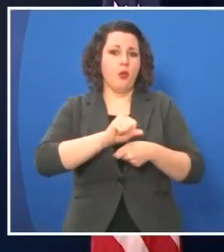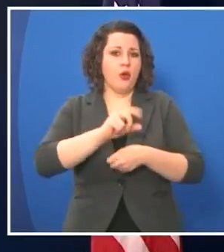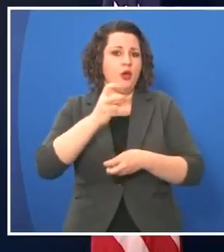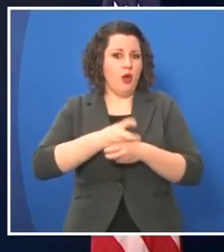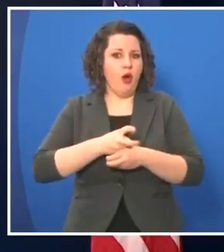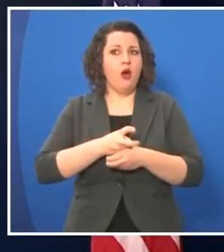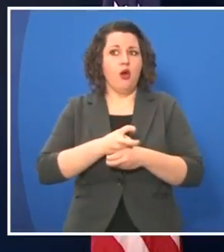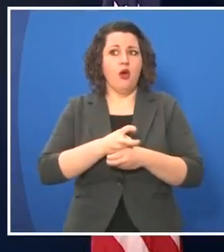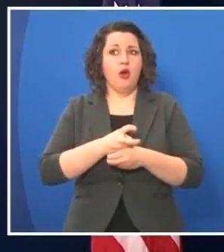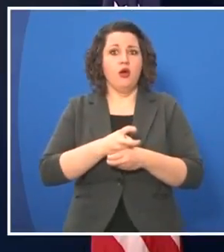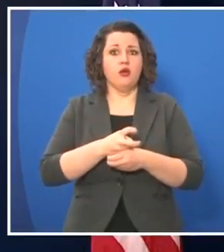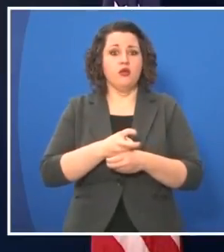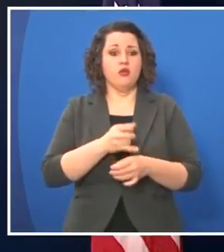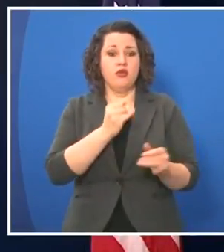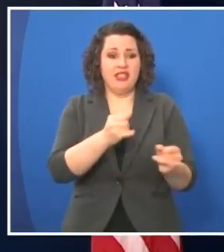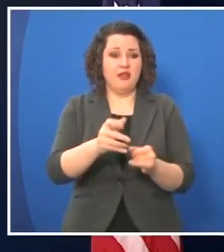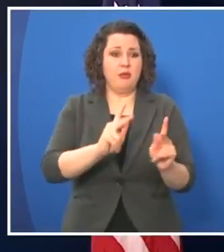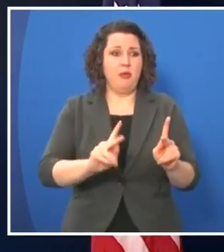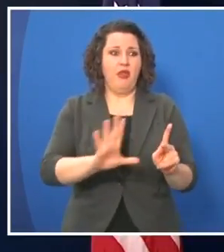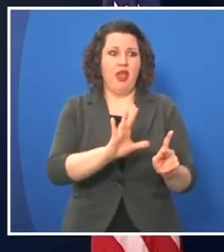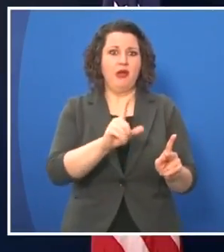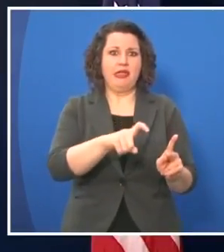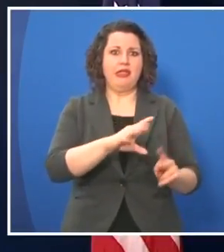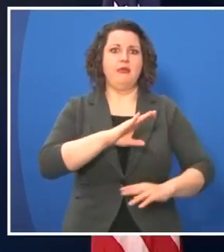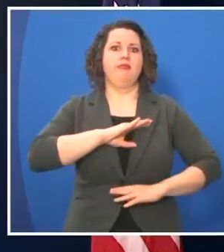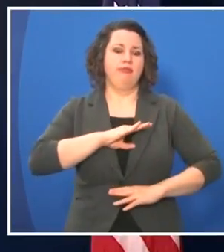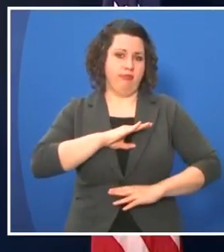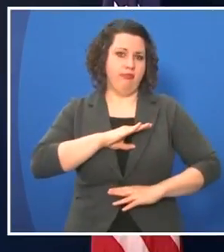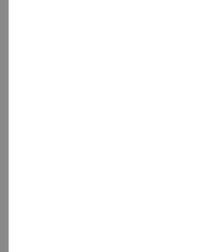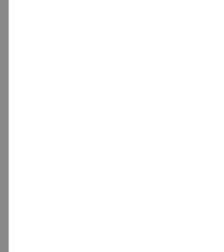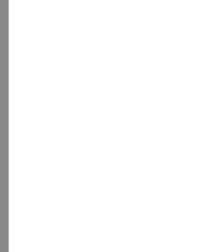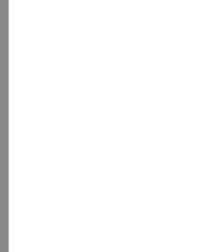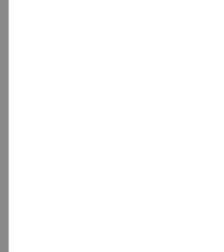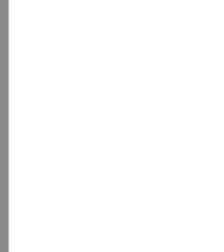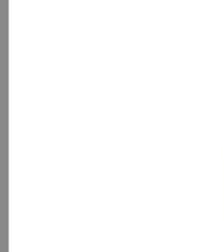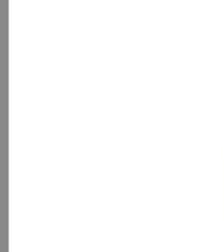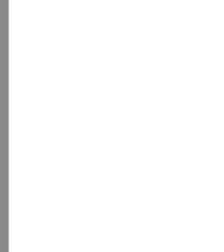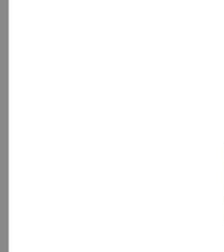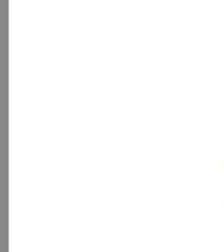individuals who are concerned about maybe some conditions that they're working in.